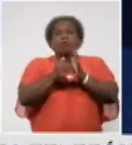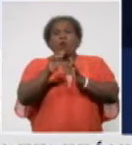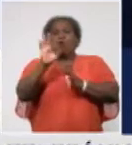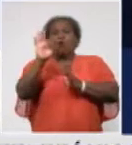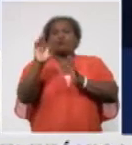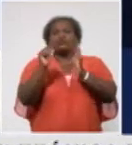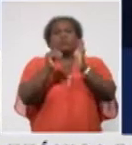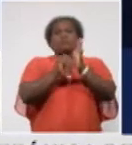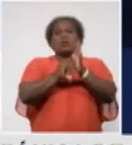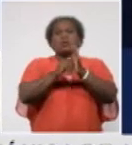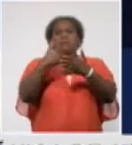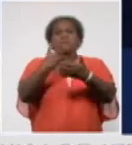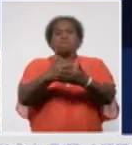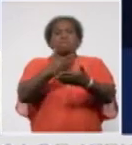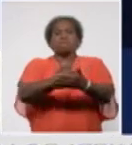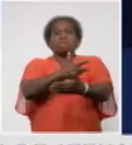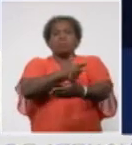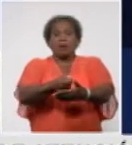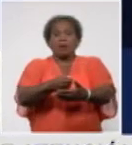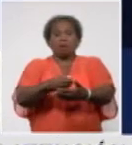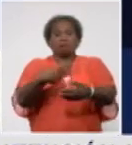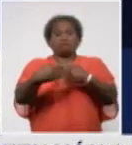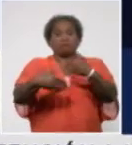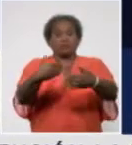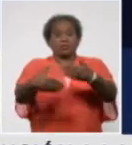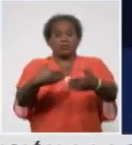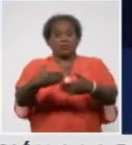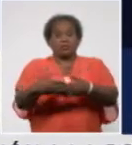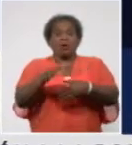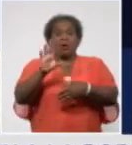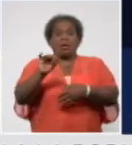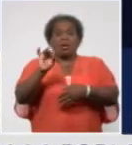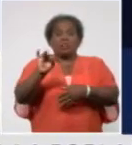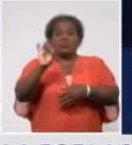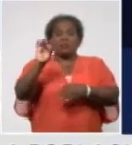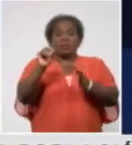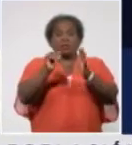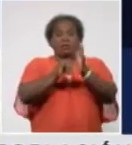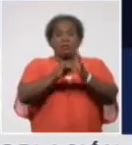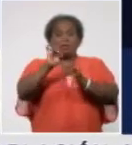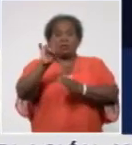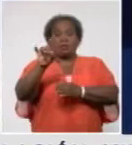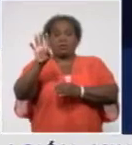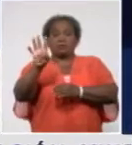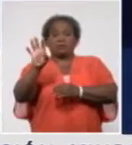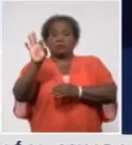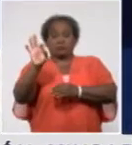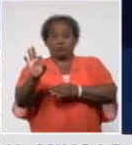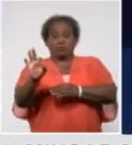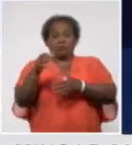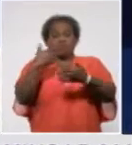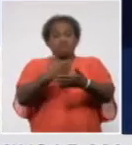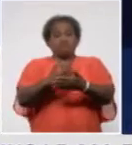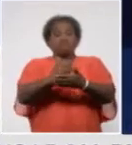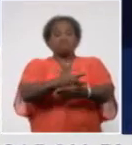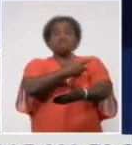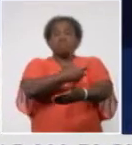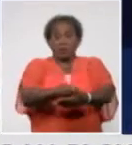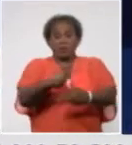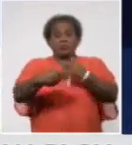,948 to be exact, in our various molecular biology laboratories.